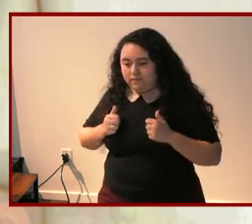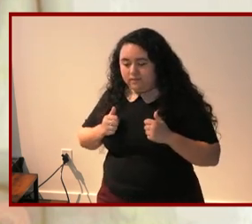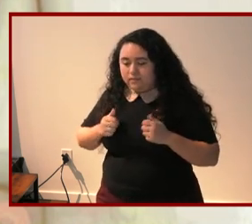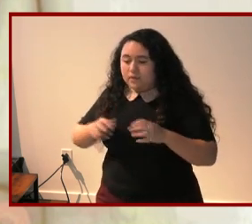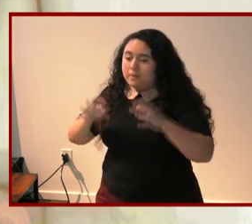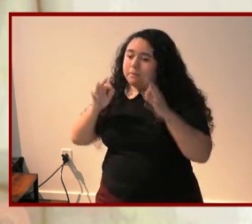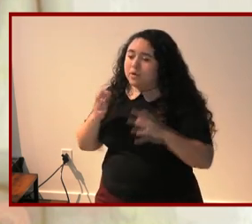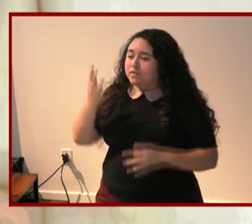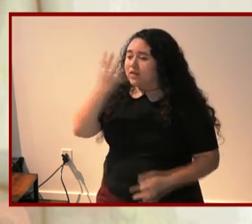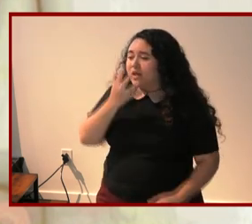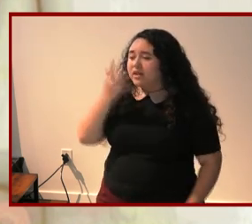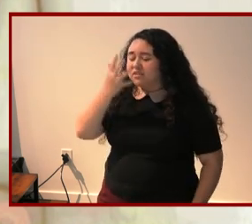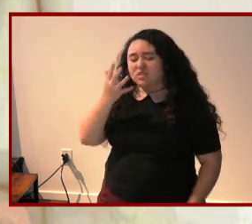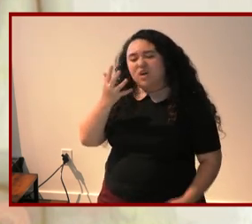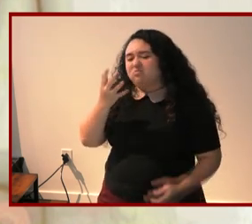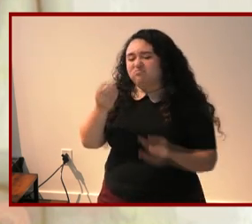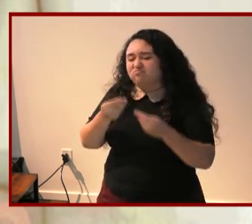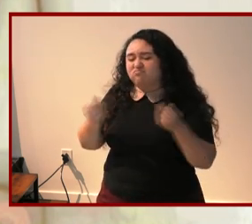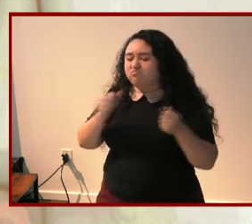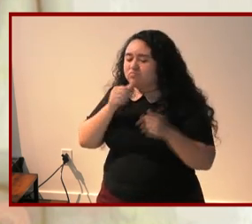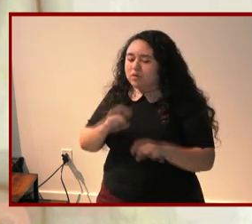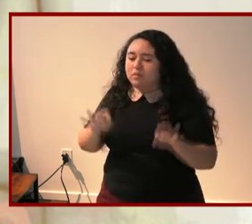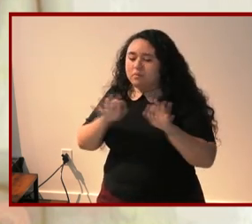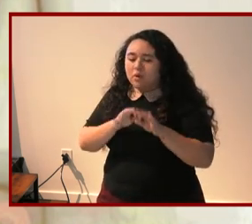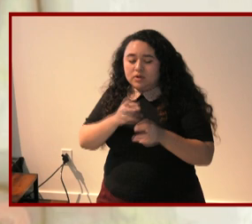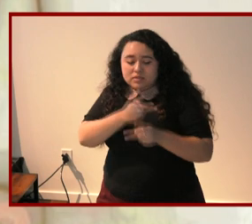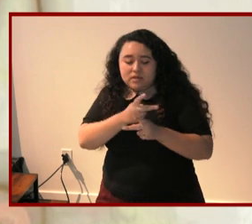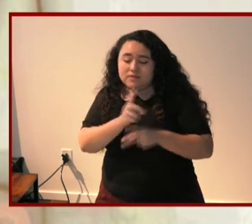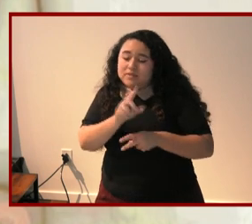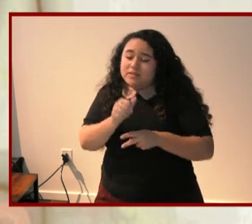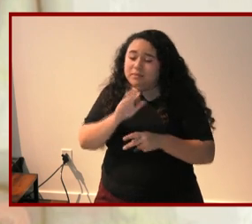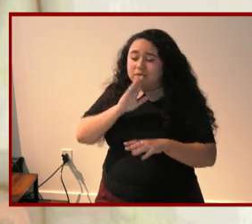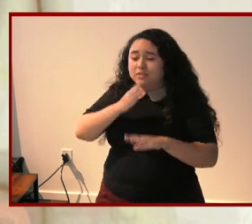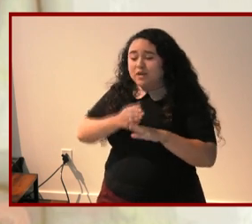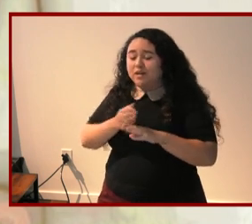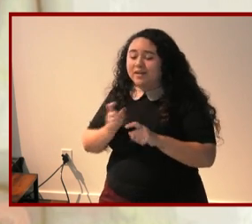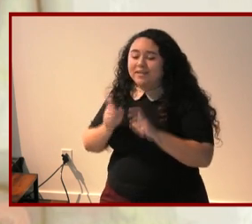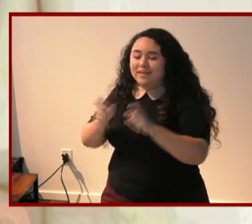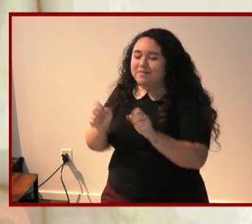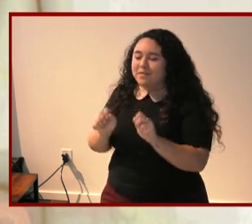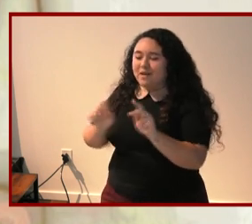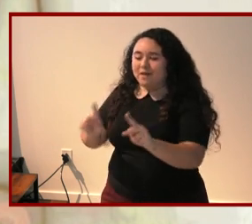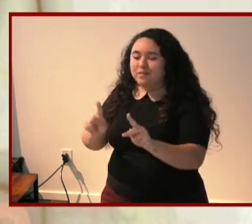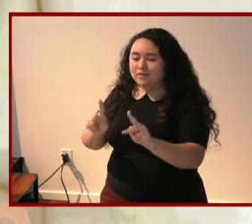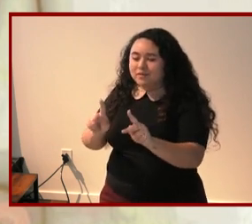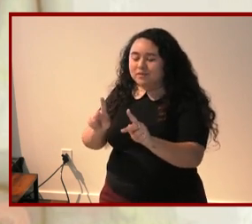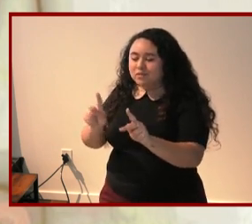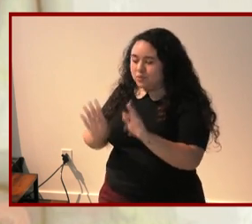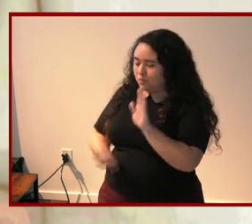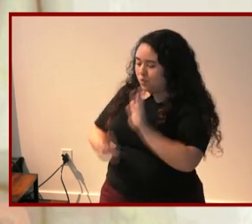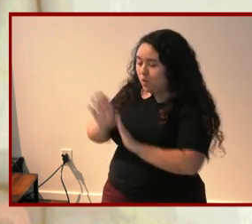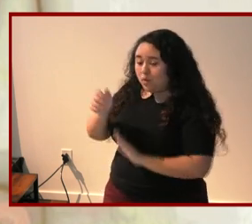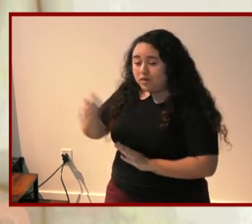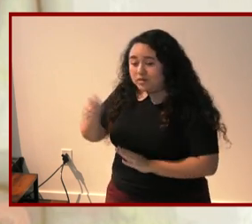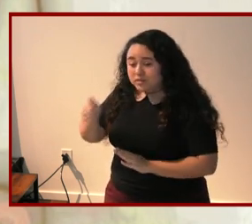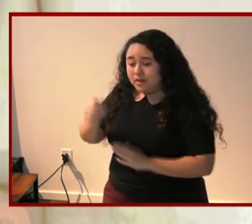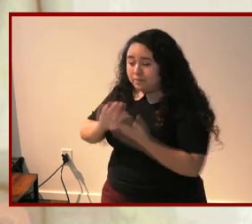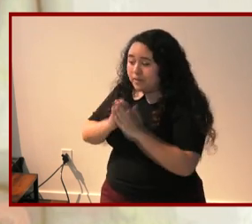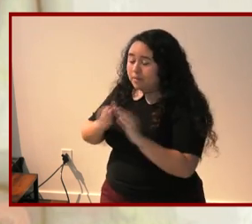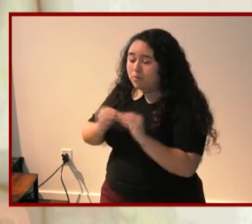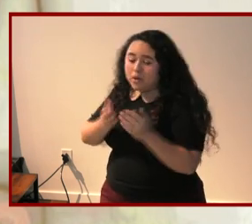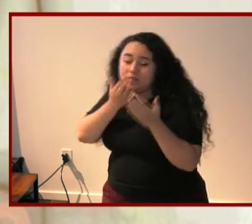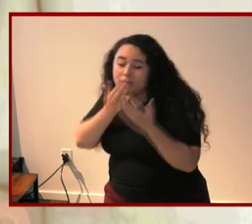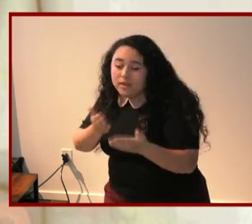exteriors would fall away and parenting her disabled daughter would give cal hampton the opportunity to grow to become more